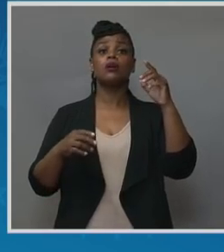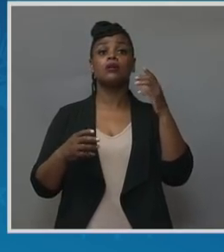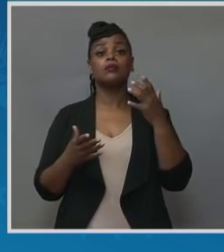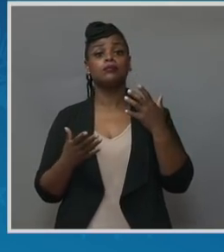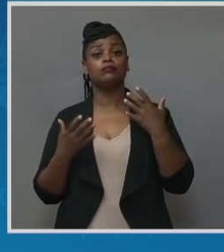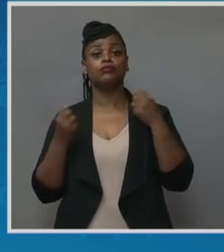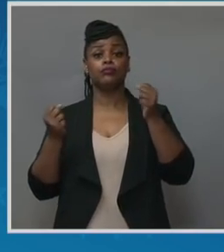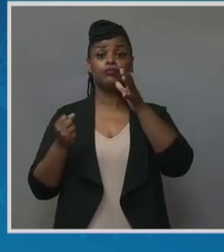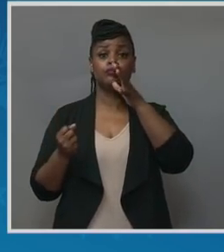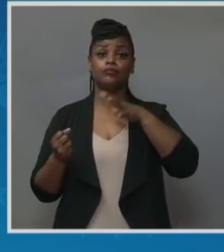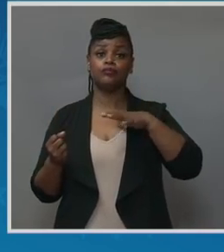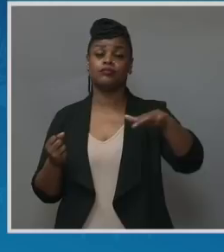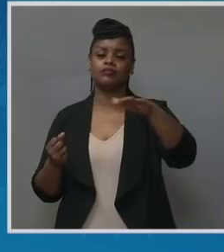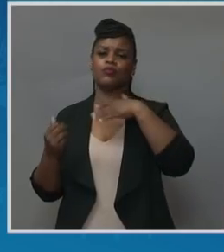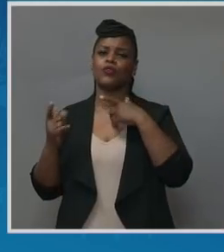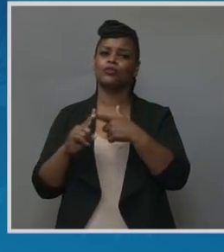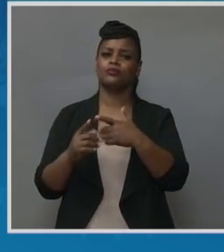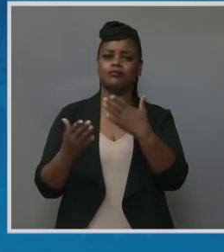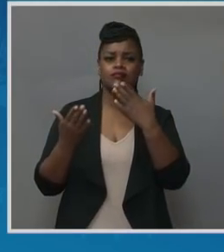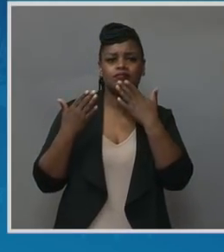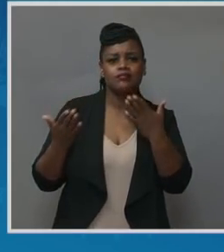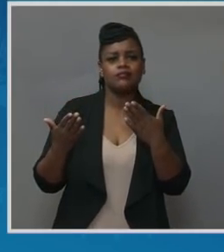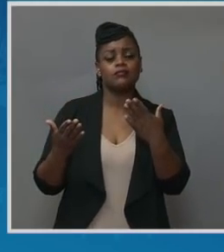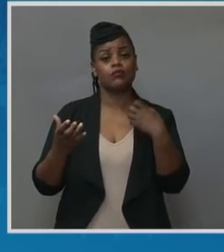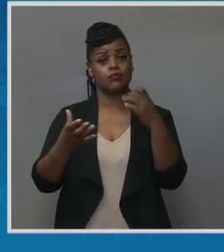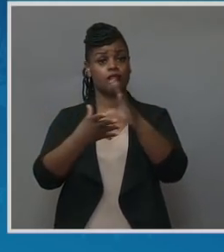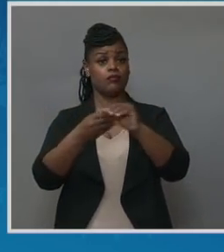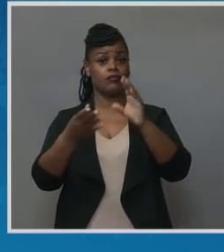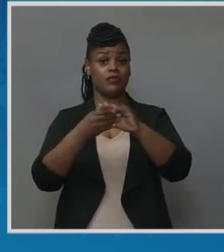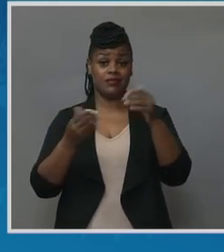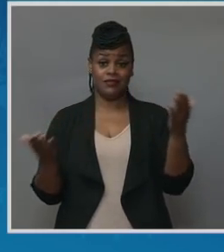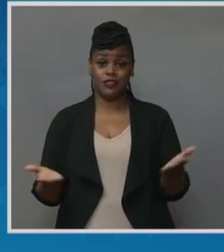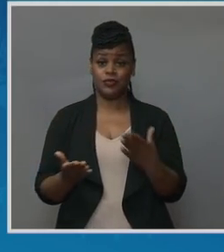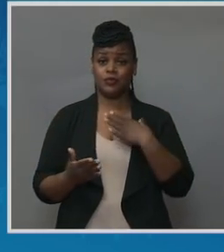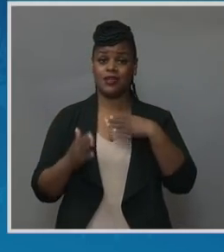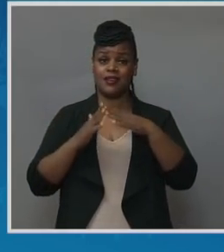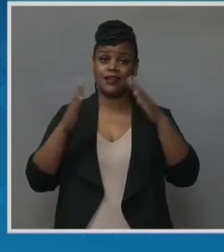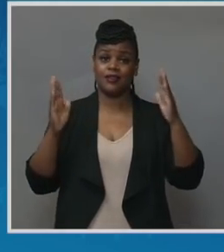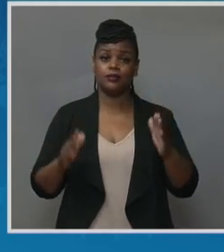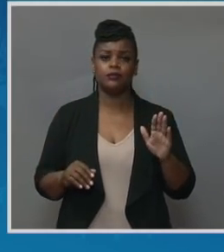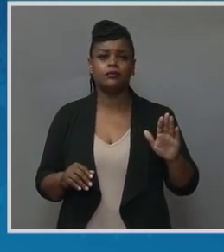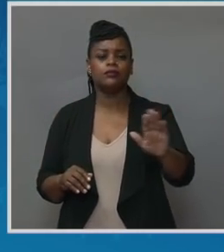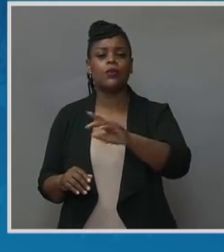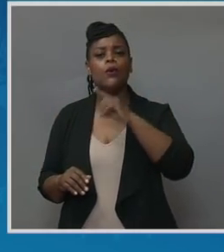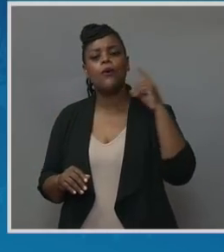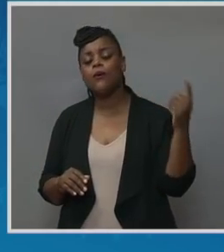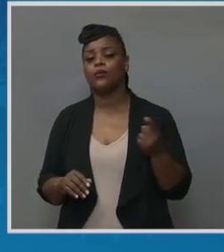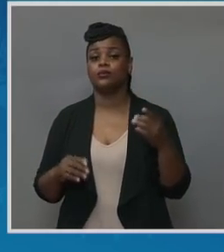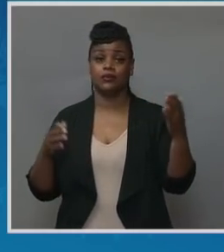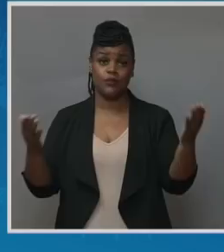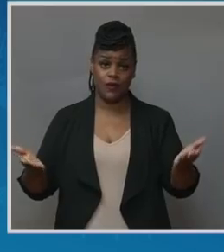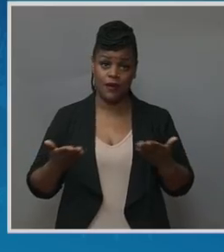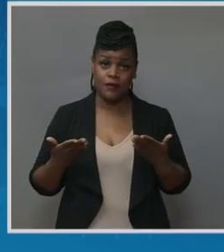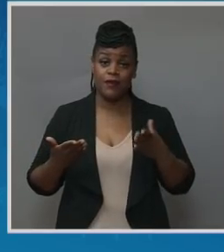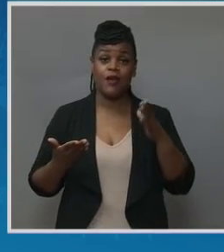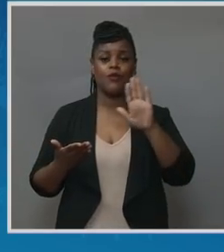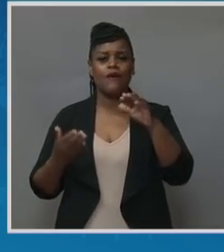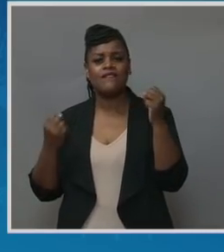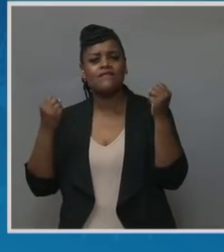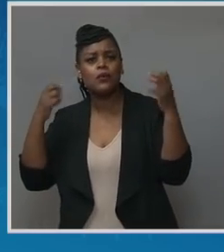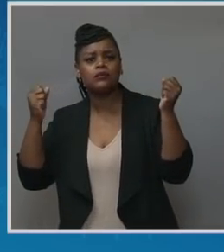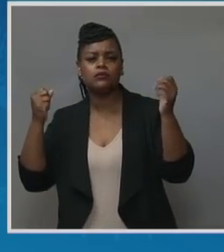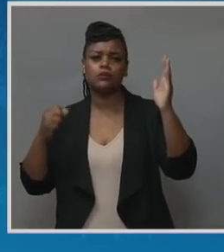And I will tell you that in this White House, you will always be welcome and your voices will always be heard.